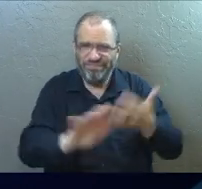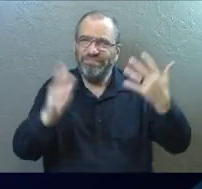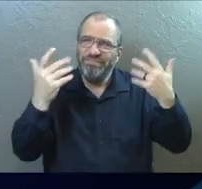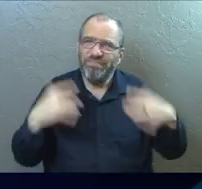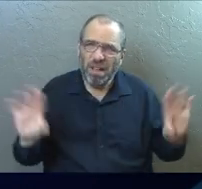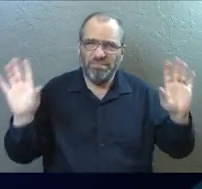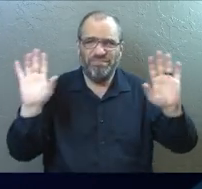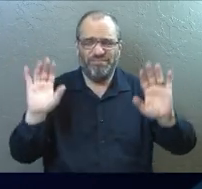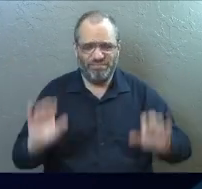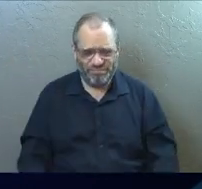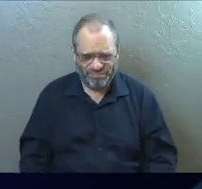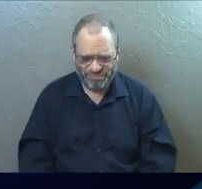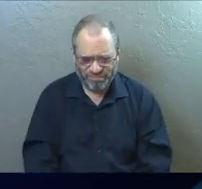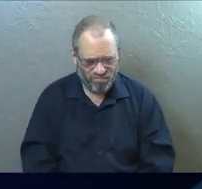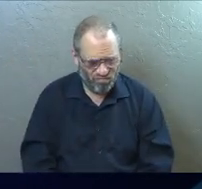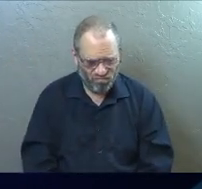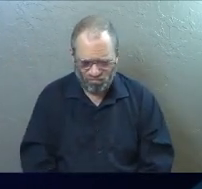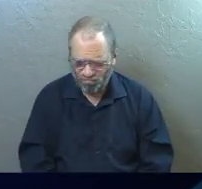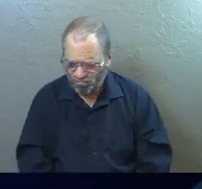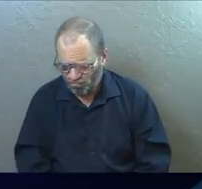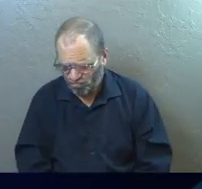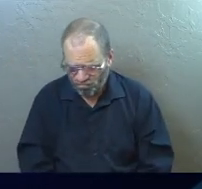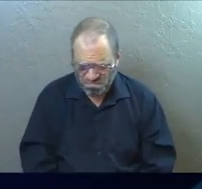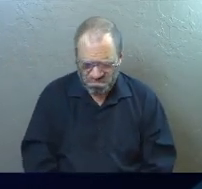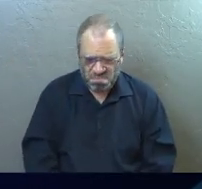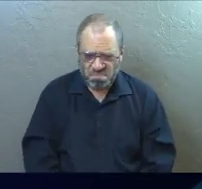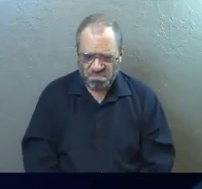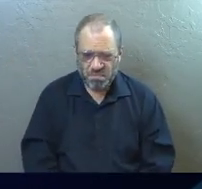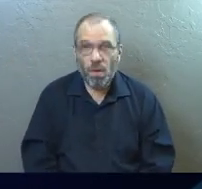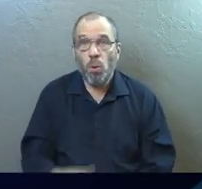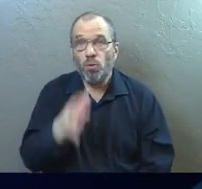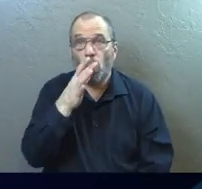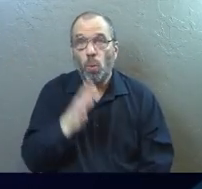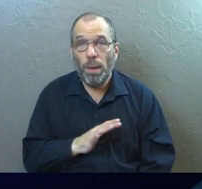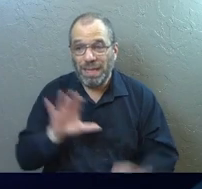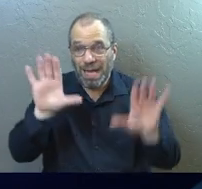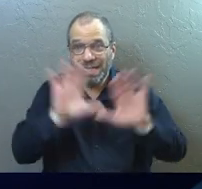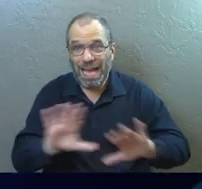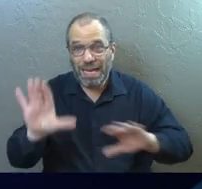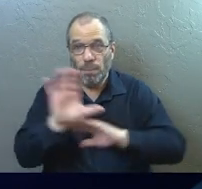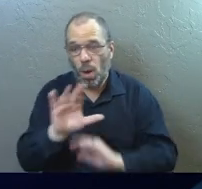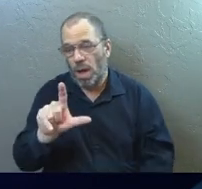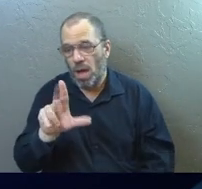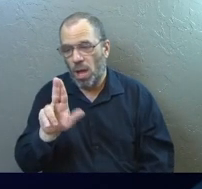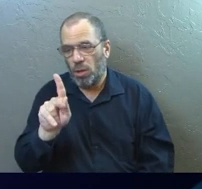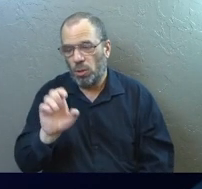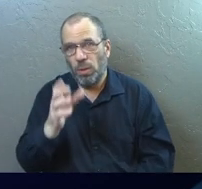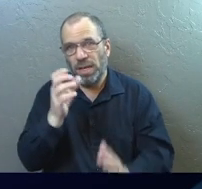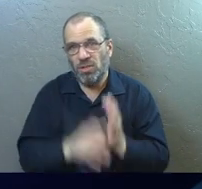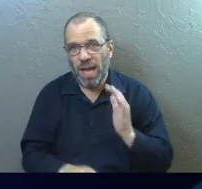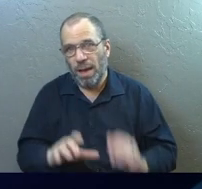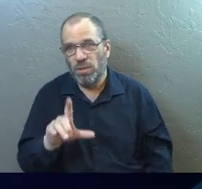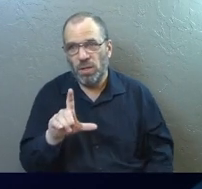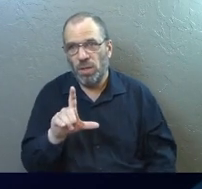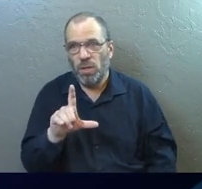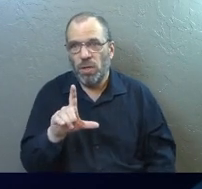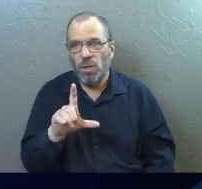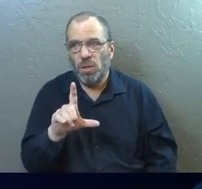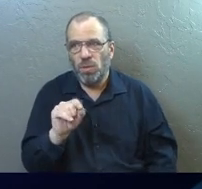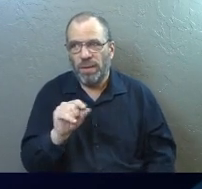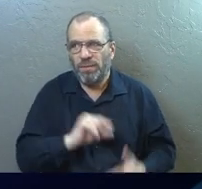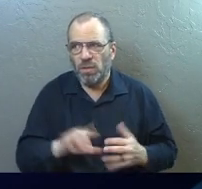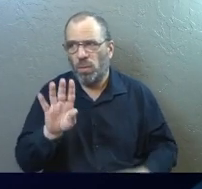And so that is where we find them on Sunday morning, Luke chapter 24, verse 1.